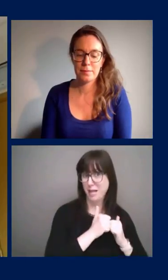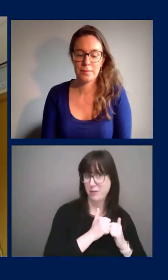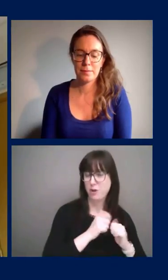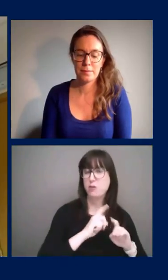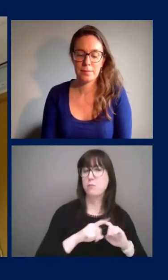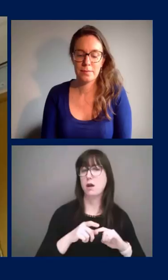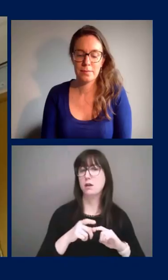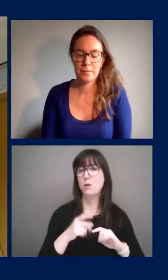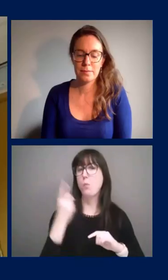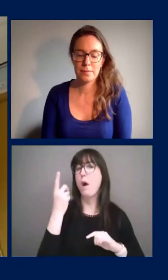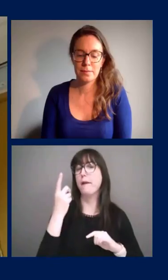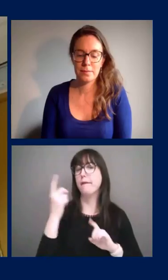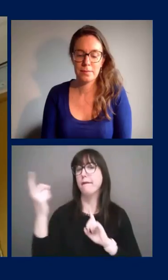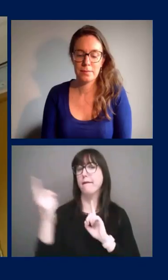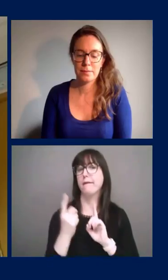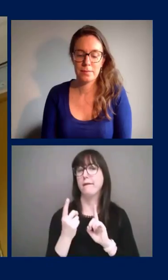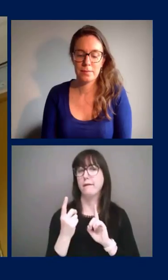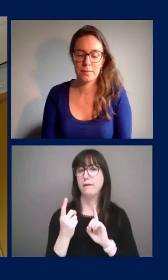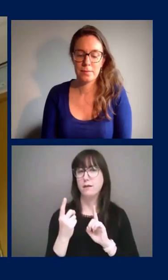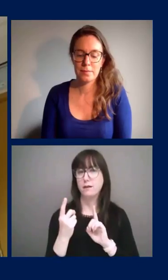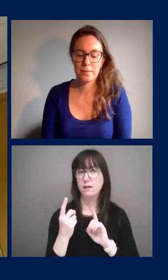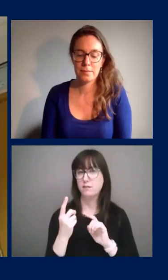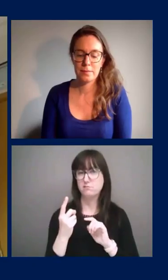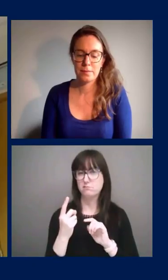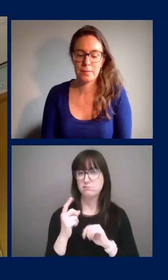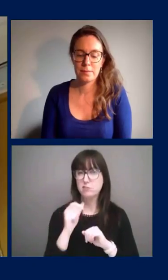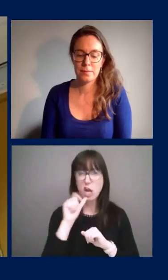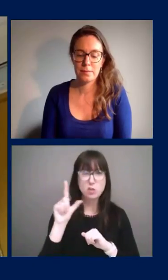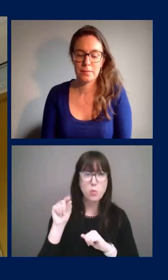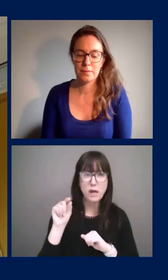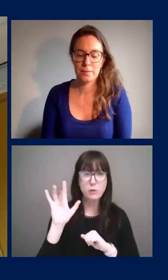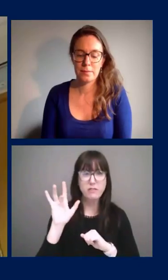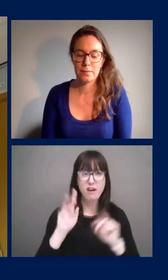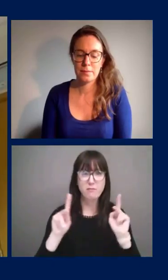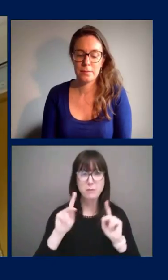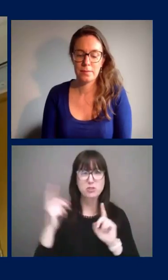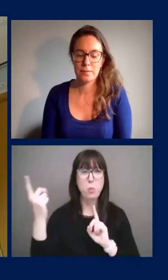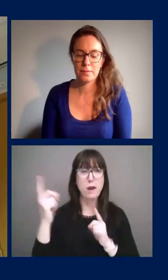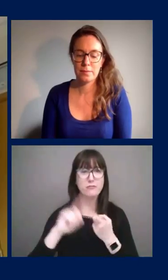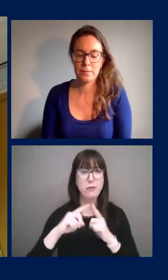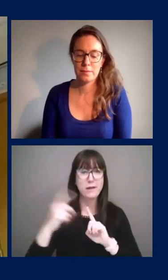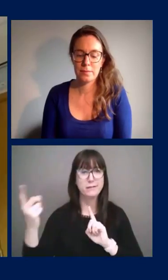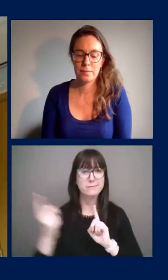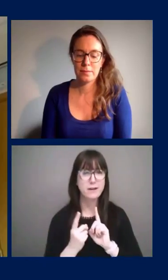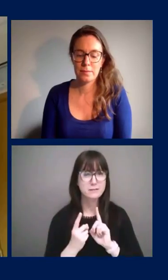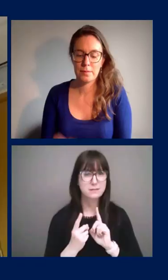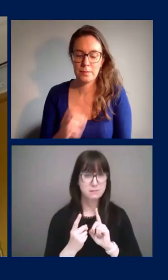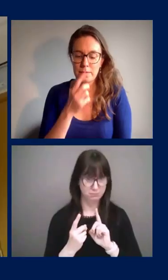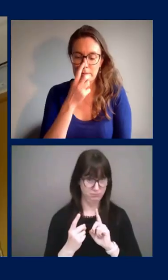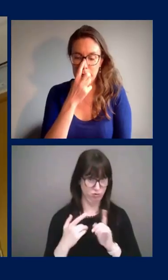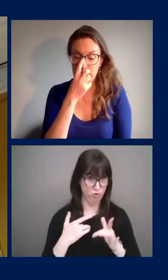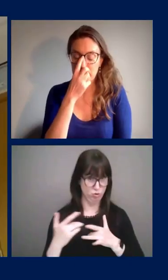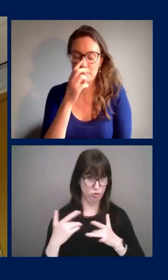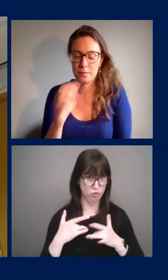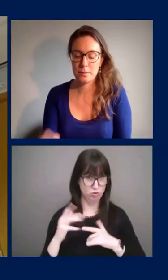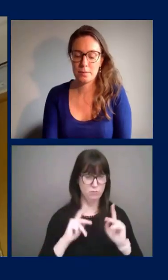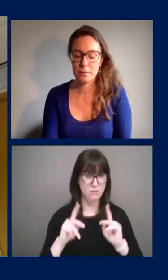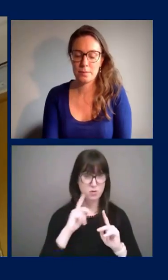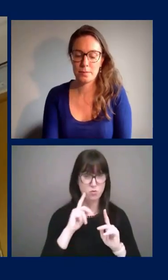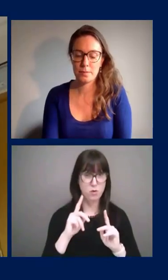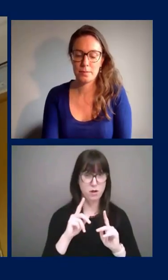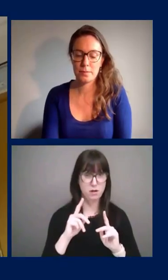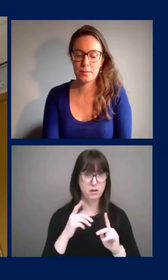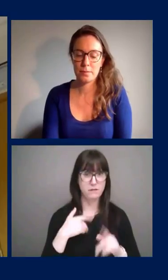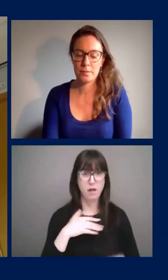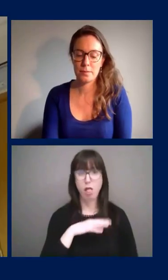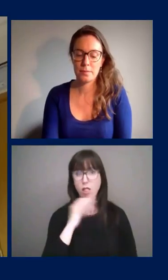just one person we're not a group of 20-25 so you worry that that people get sick of being